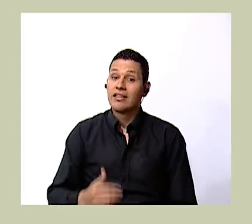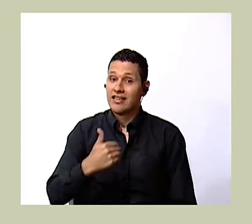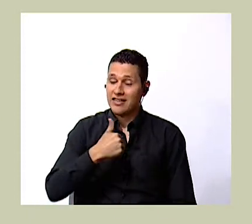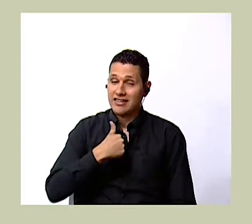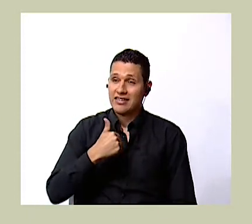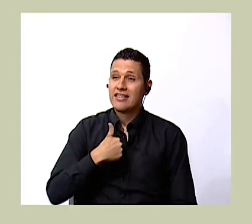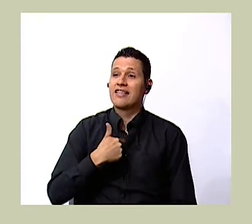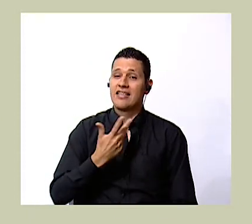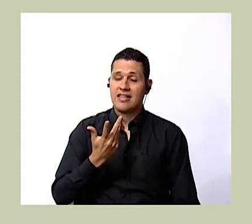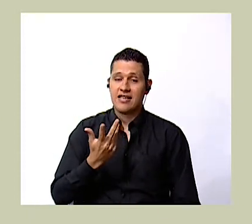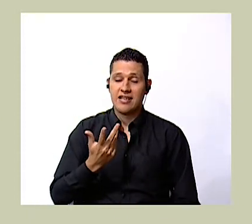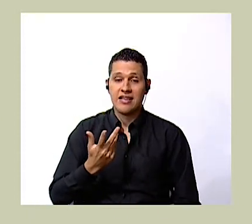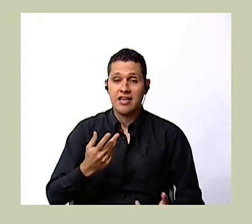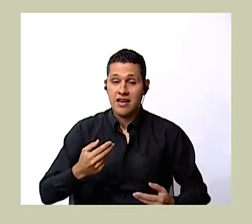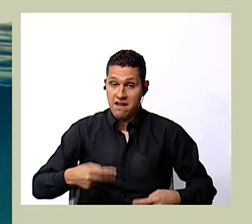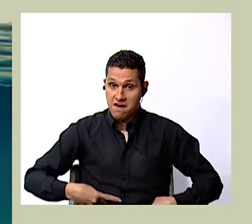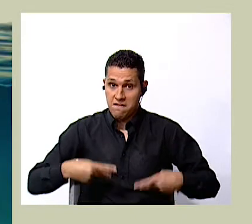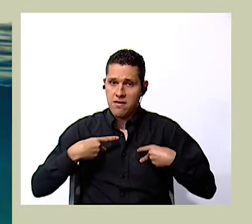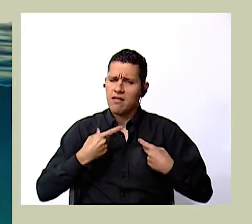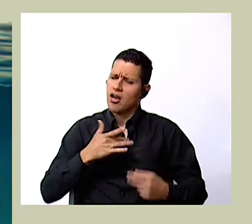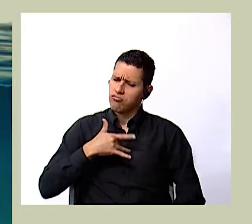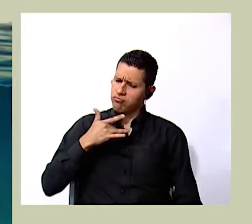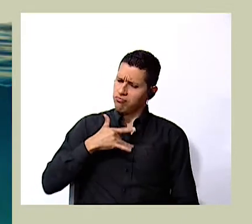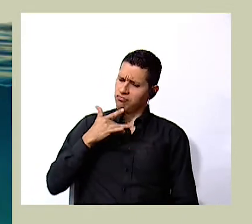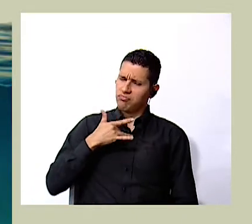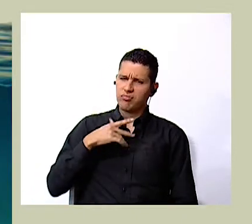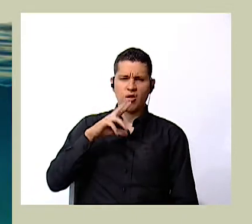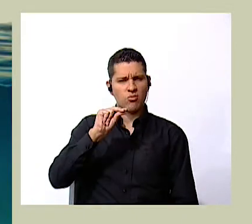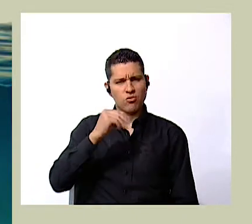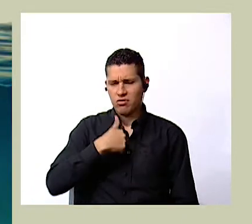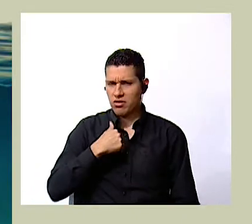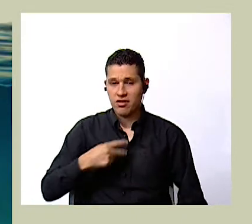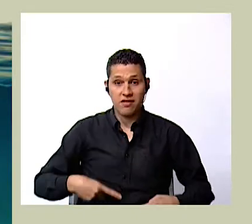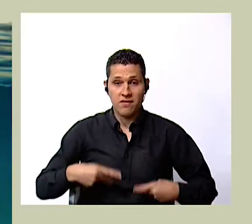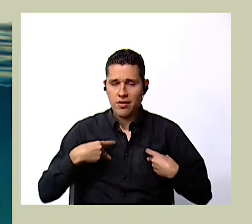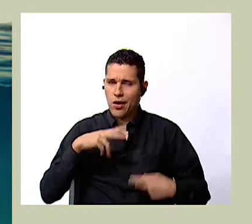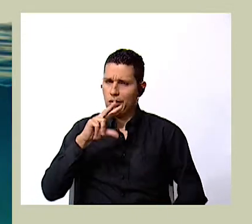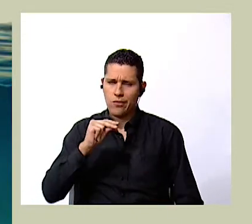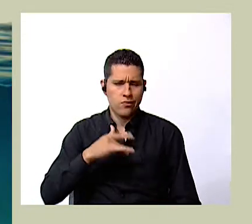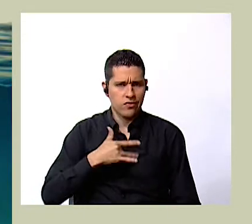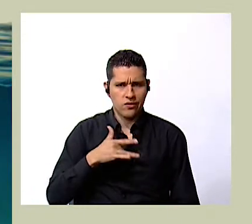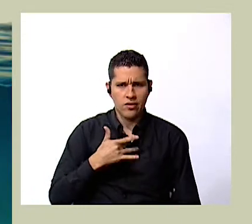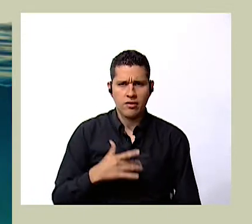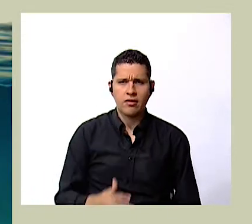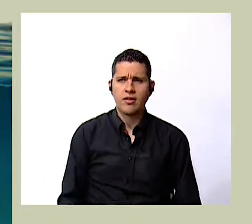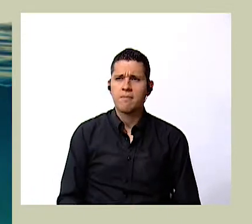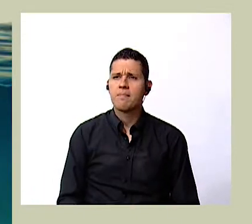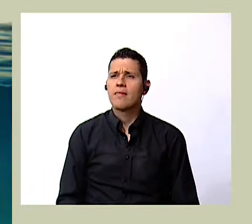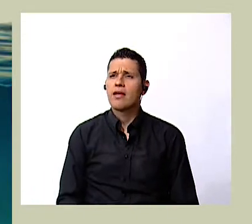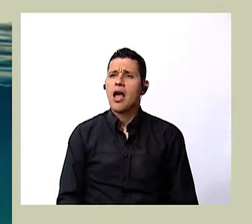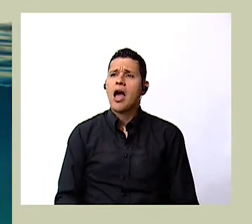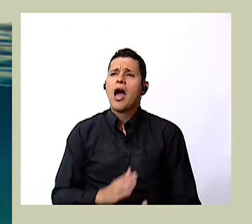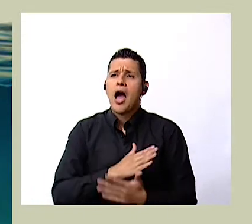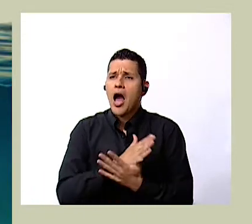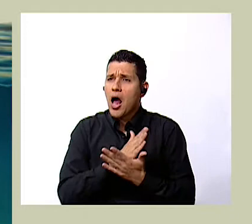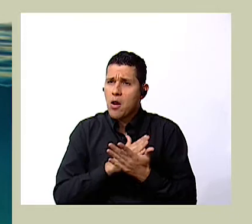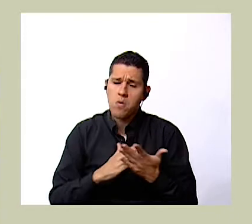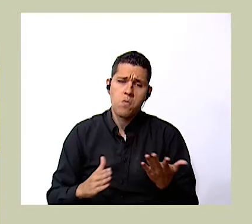don't feel some living things like fish living water